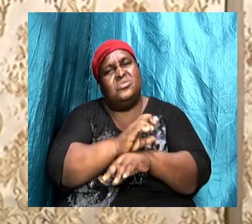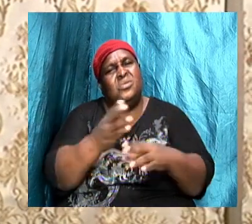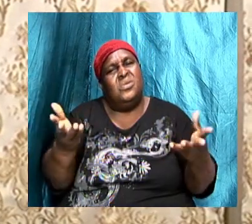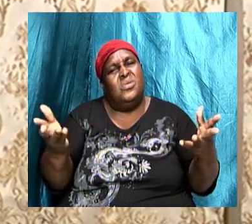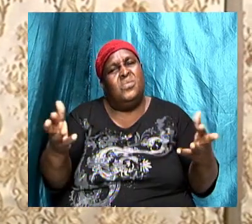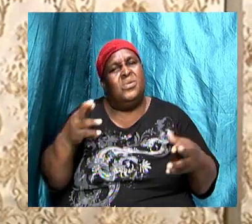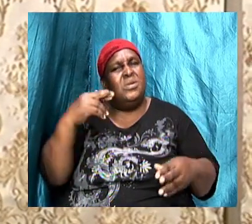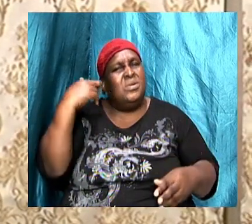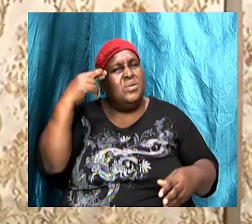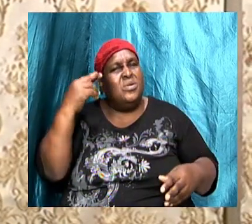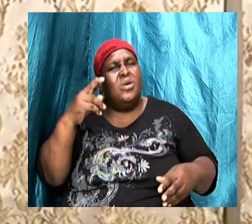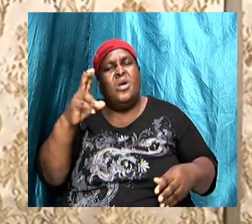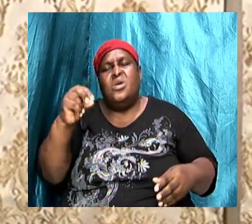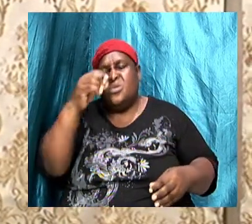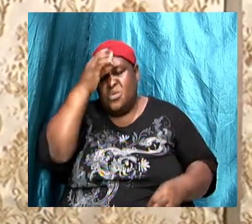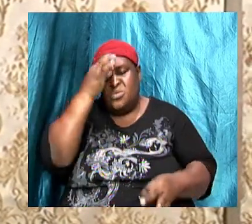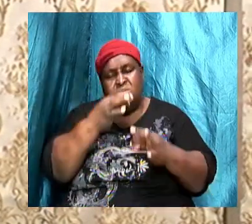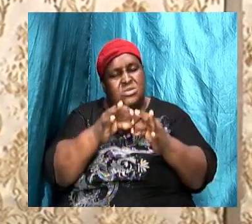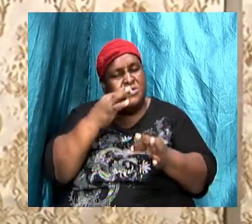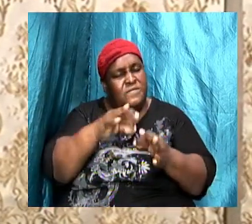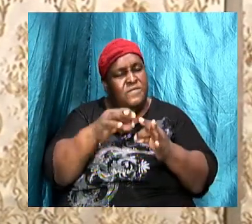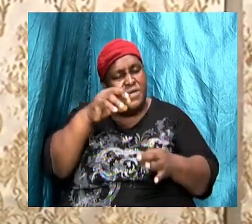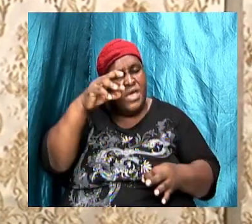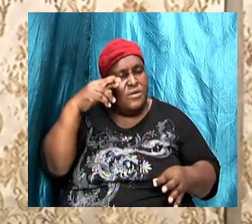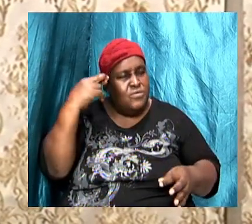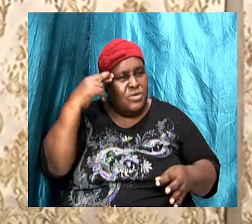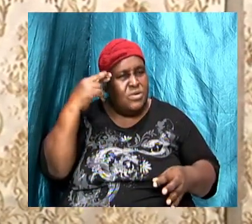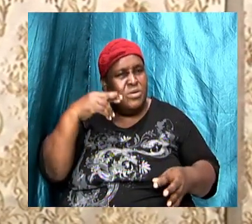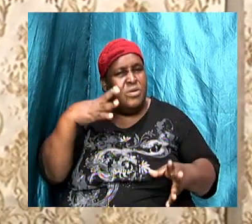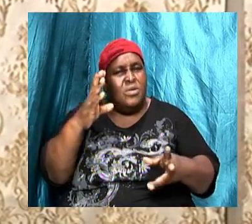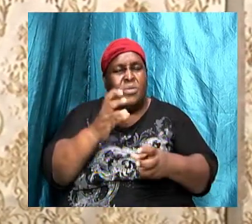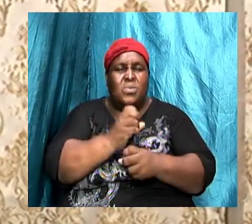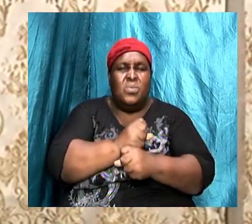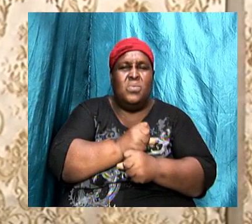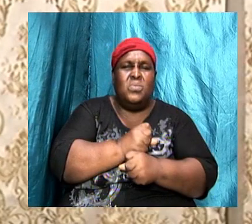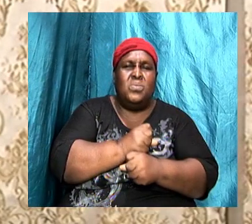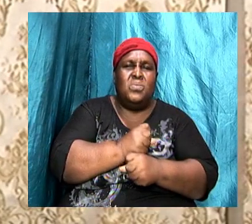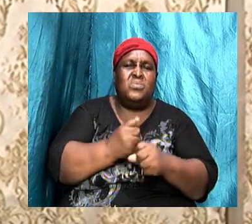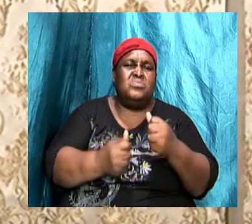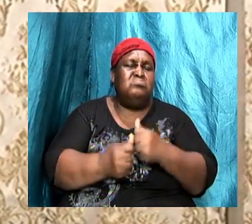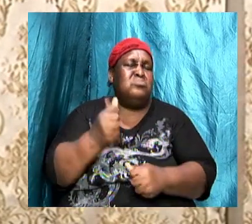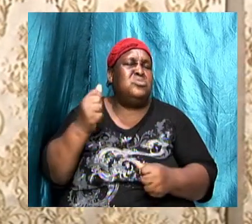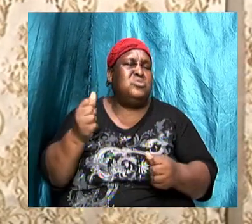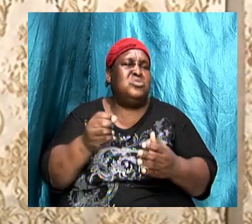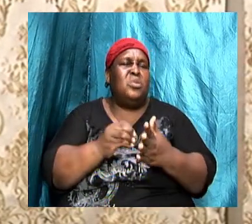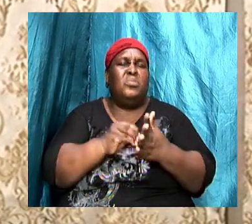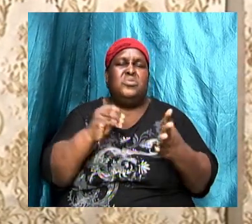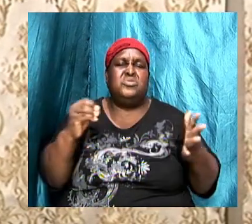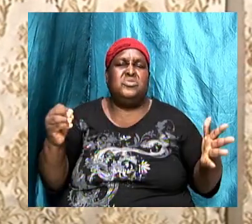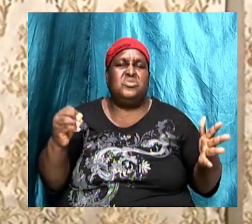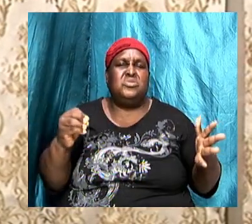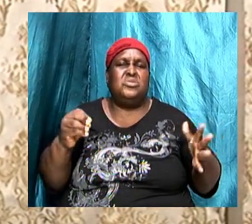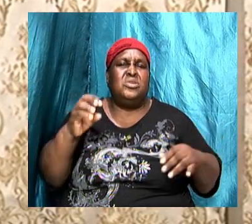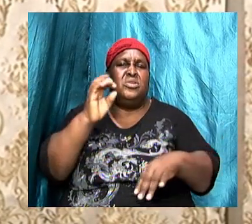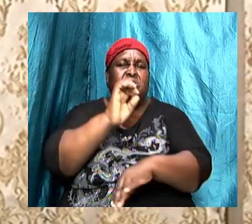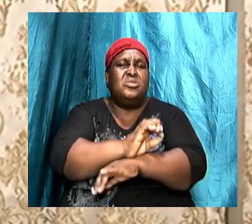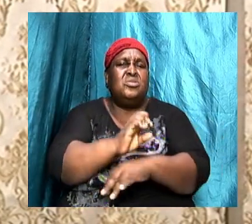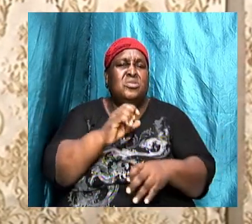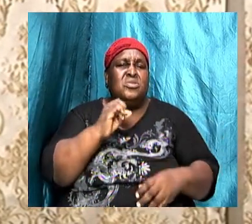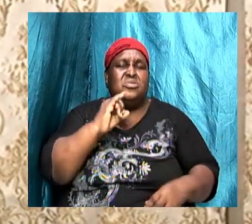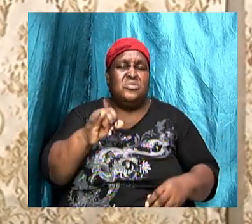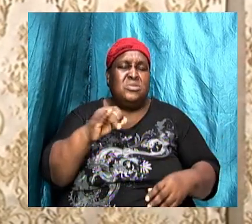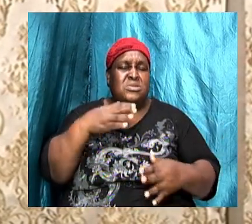are no justified reasons to hold such a position. The church is that body.